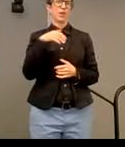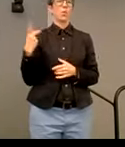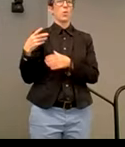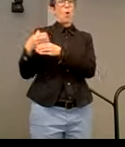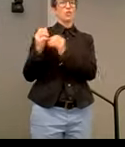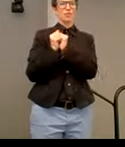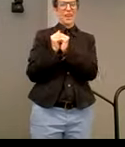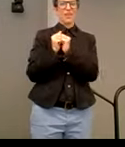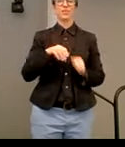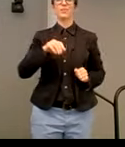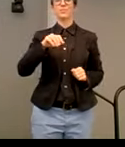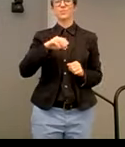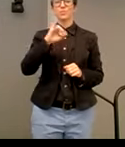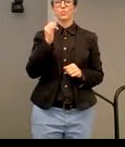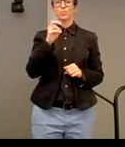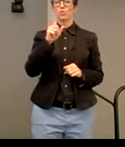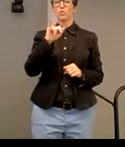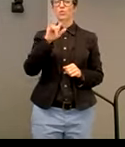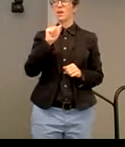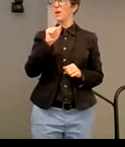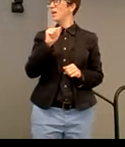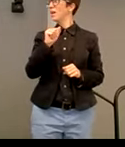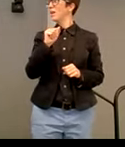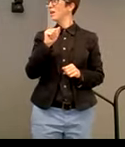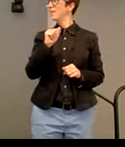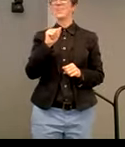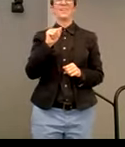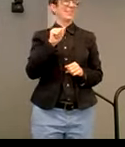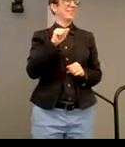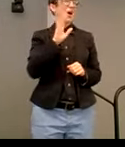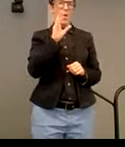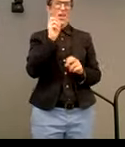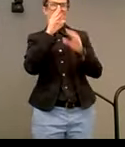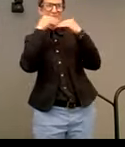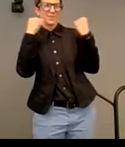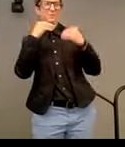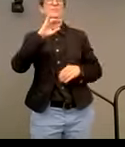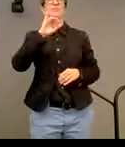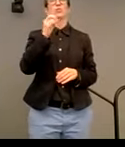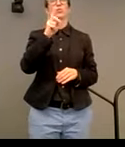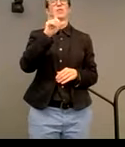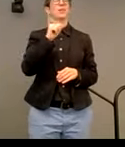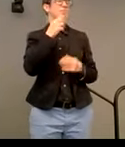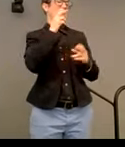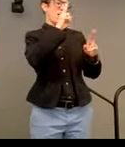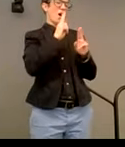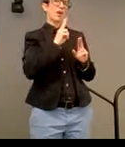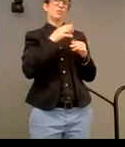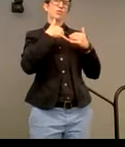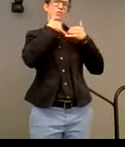All right. All this is the camera. Oh, exactly. Wow. Sarah, it's a great honor to present you today with the